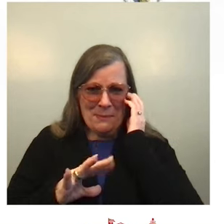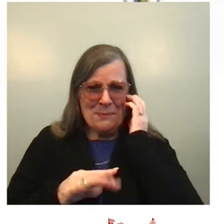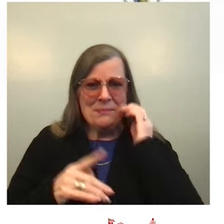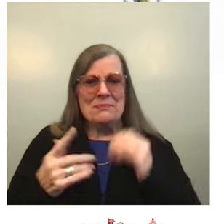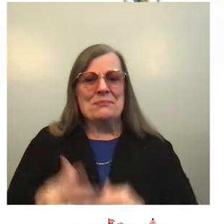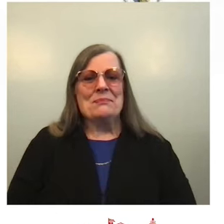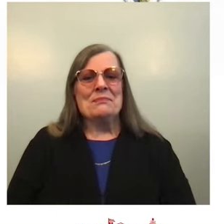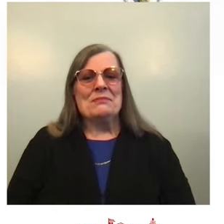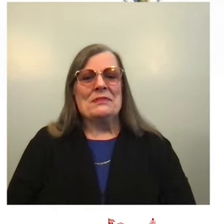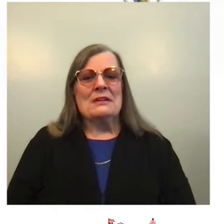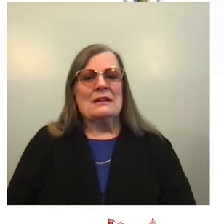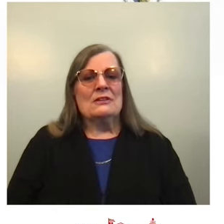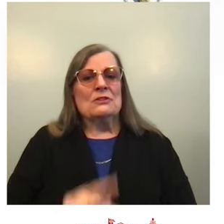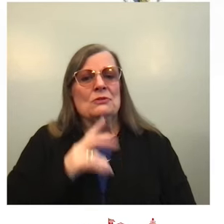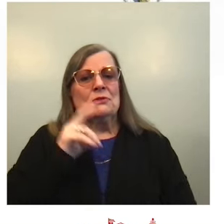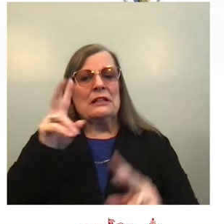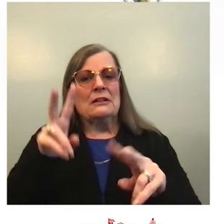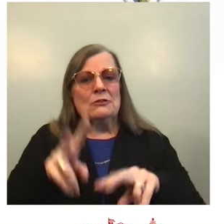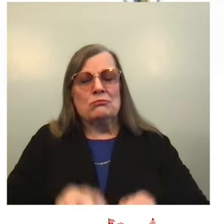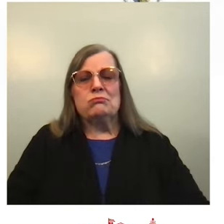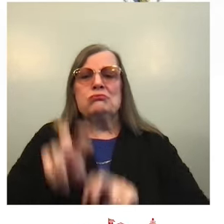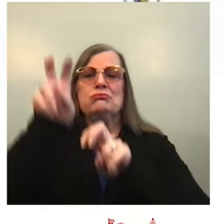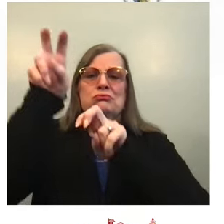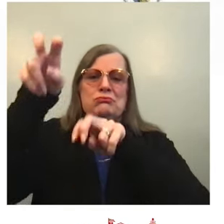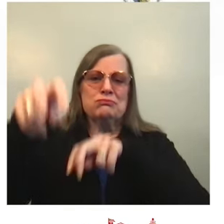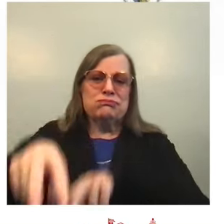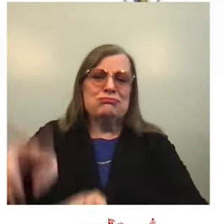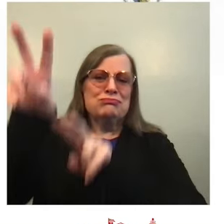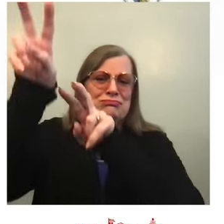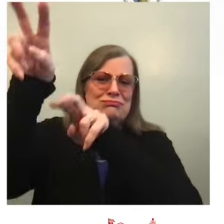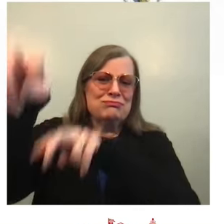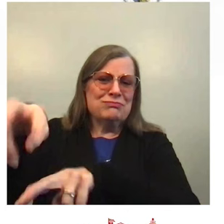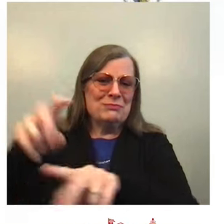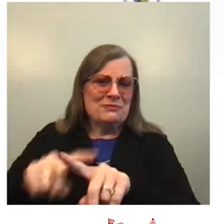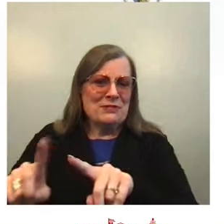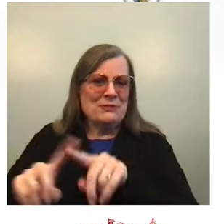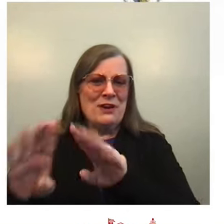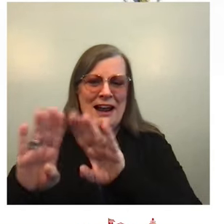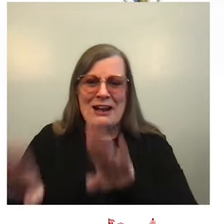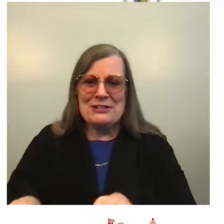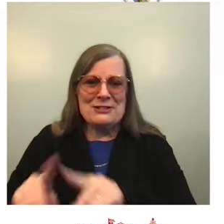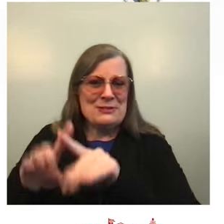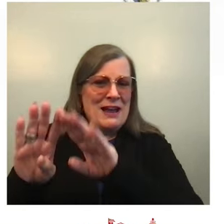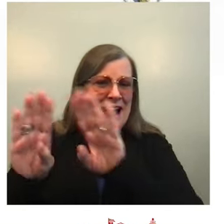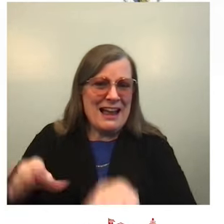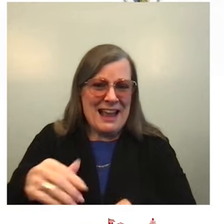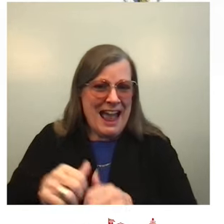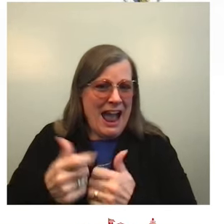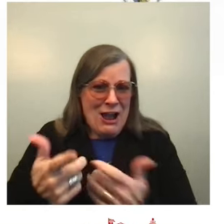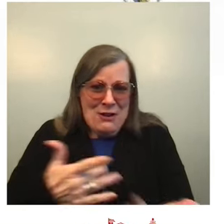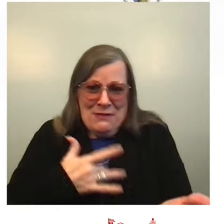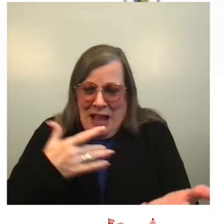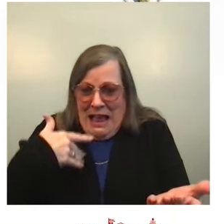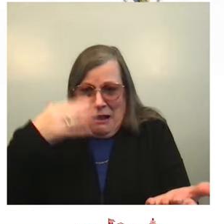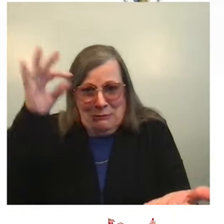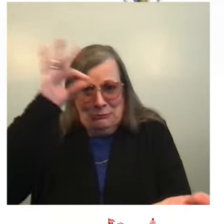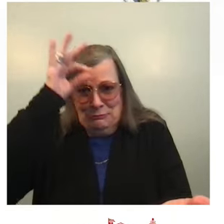storybook's pages. I don't know how you feel, but I feel it's just breathtaking.